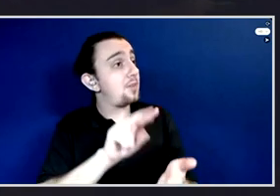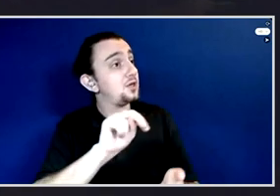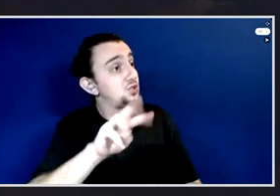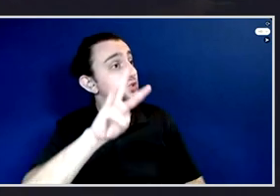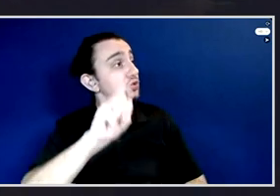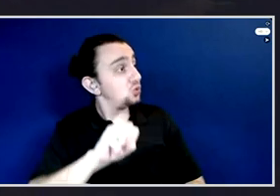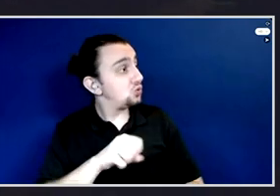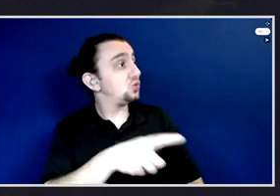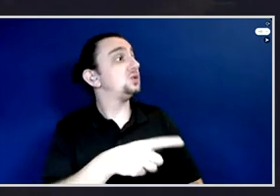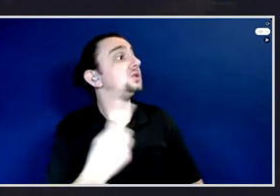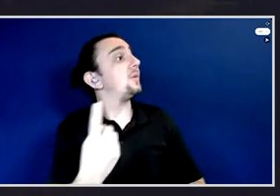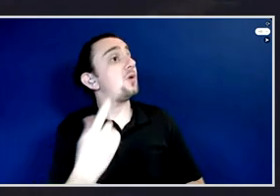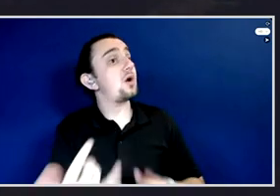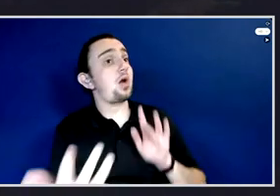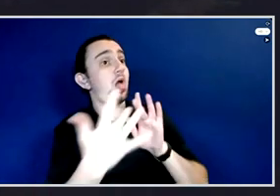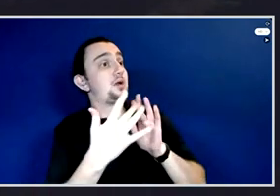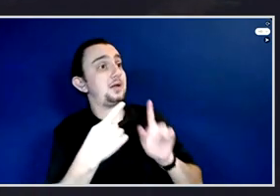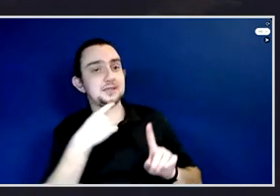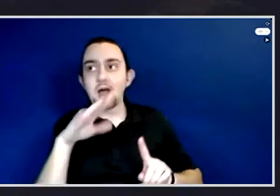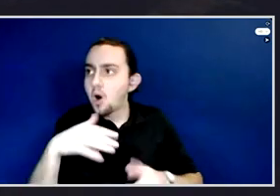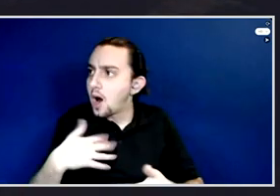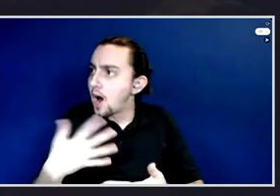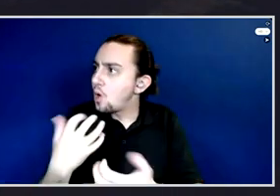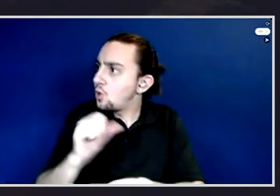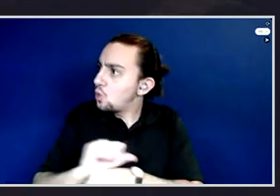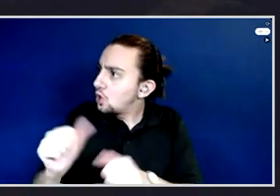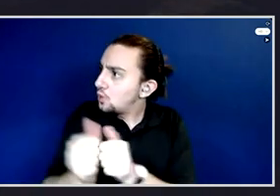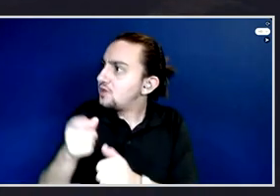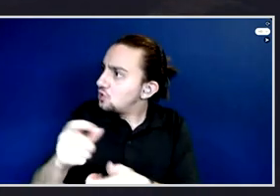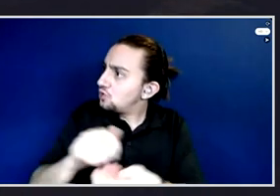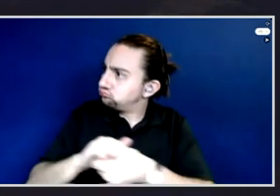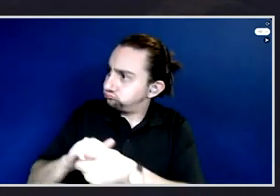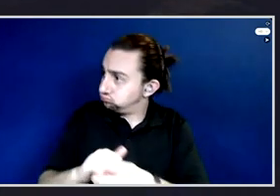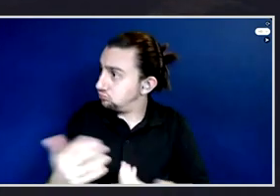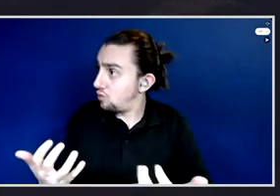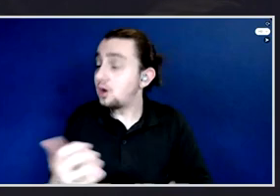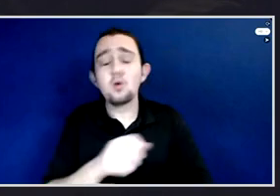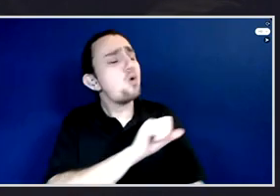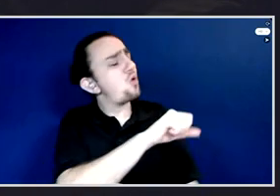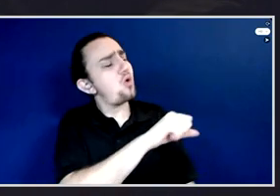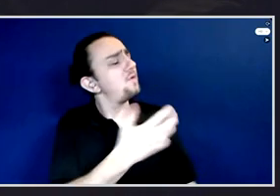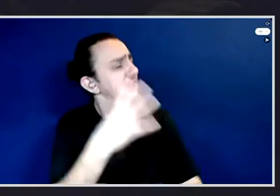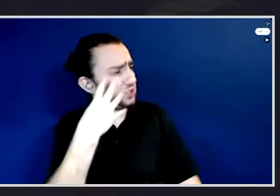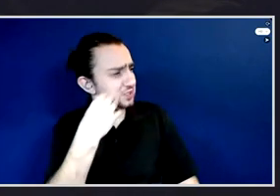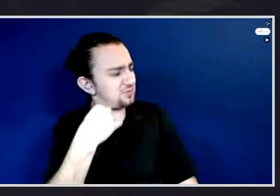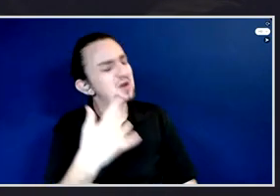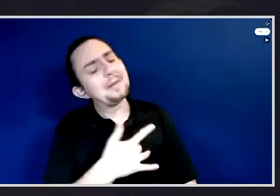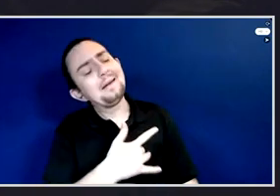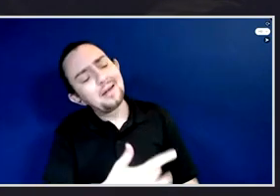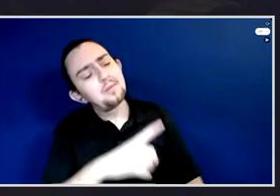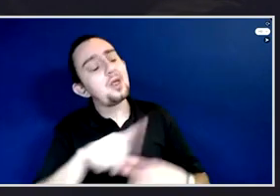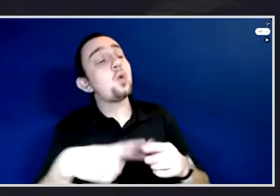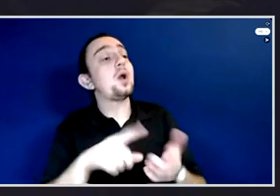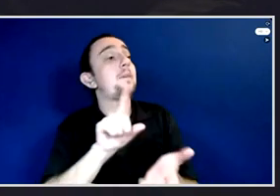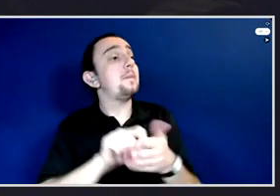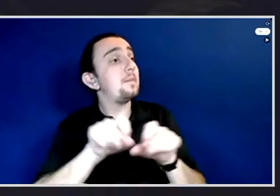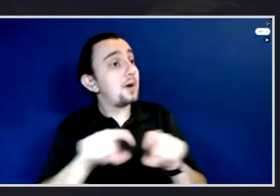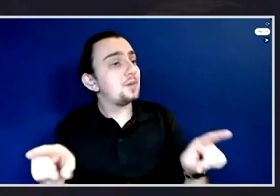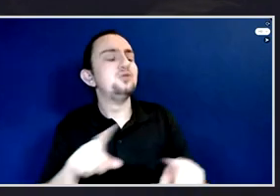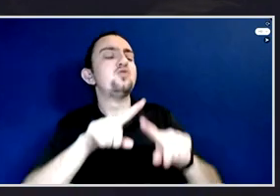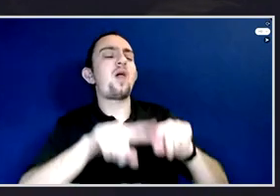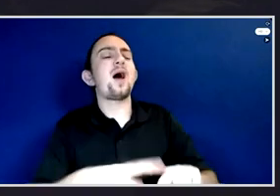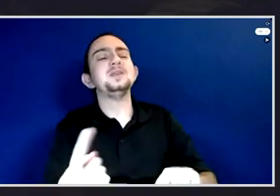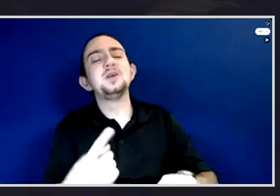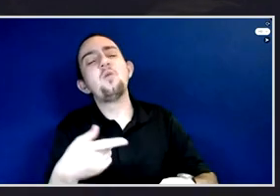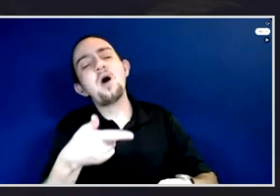I mean, we create a lot of new things, but even when we create something new, we basically rely on somebody else who did it. just do updated version